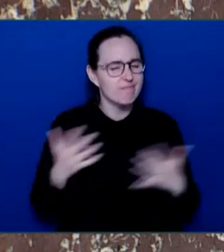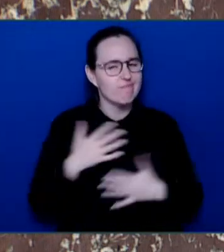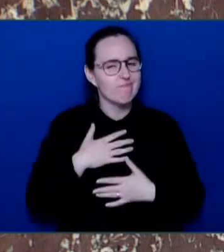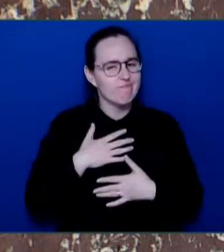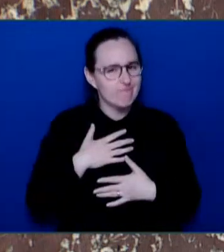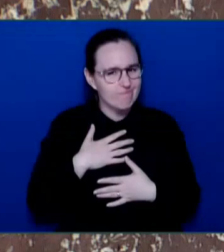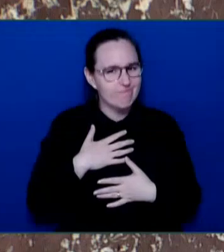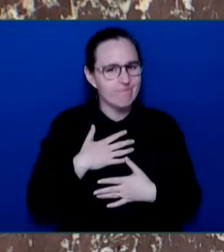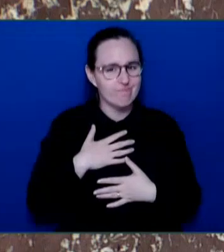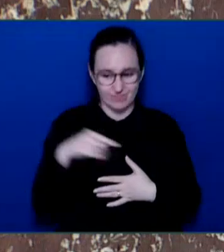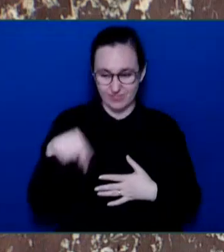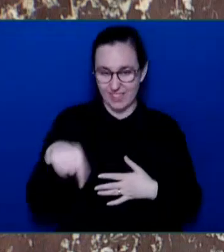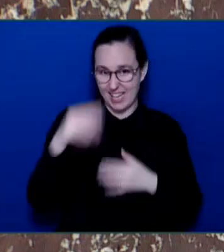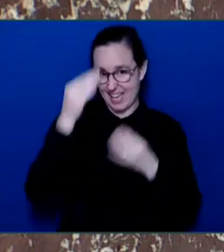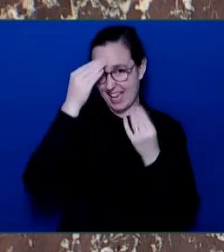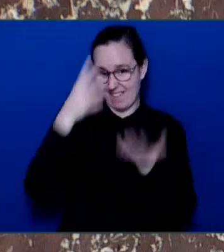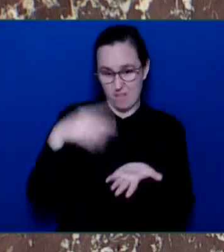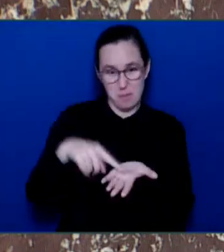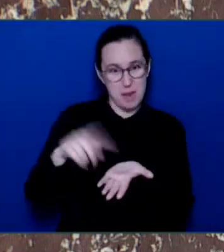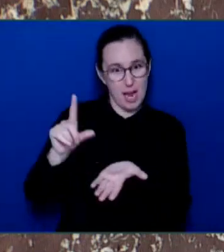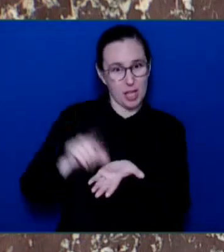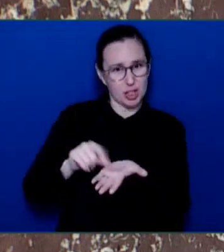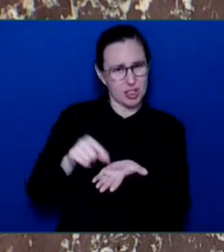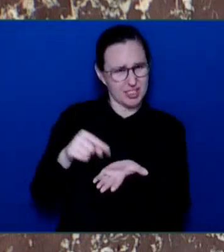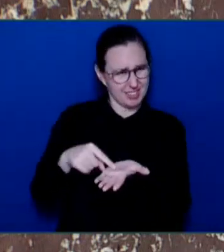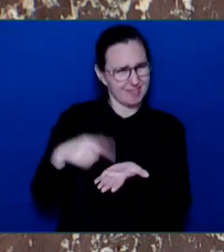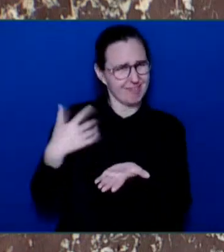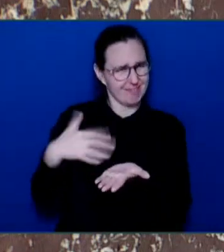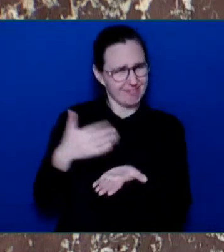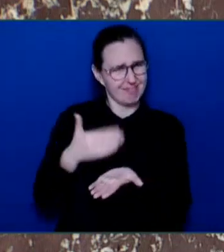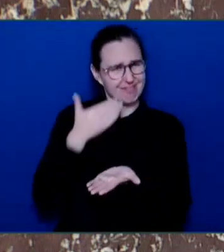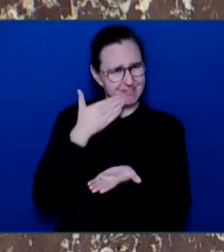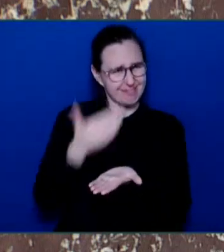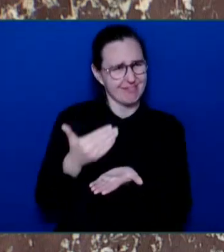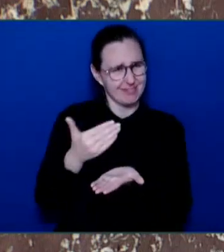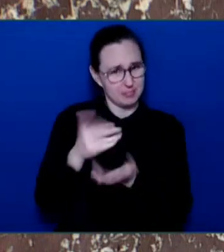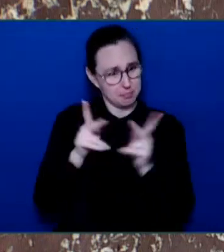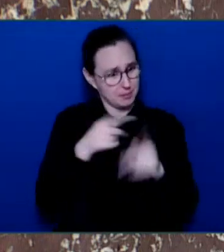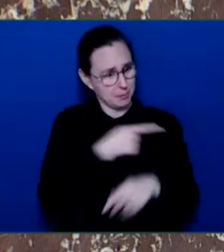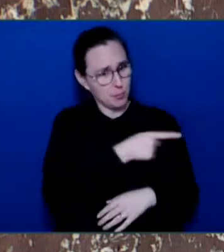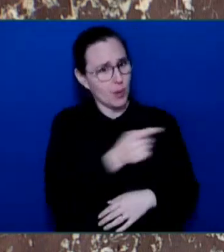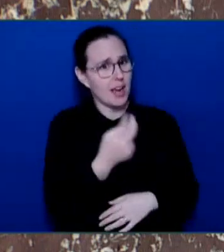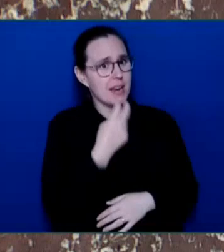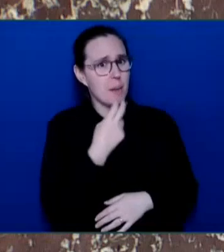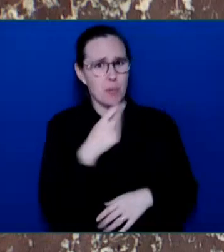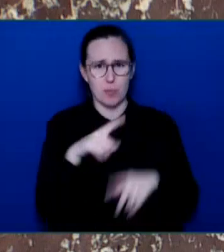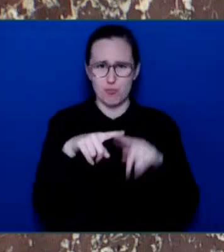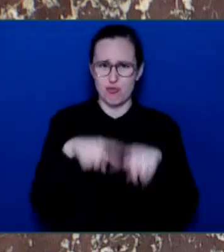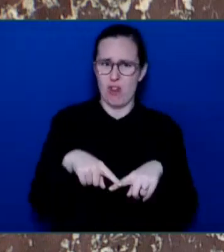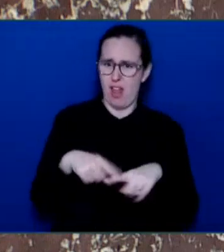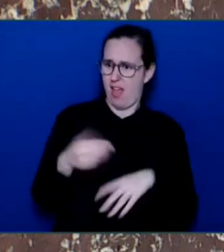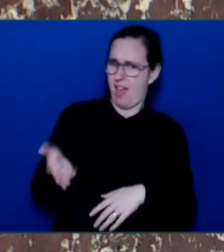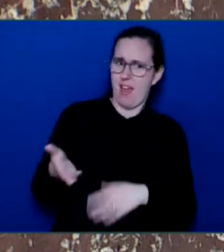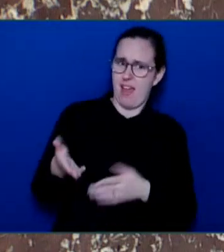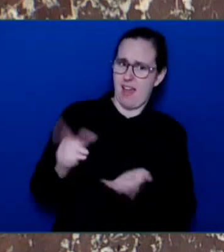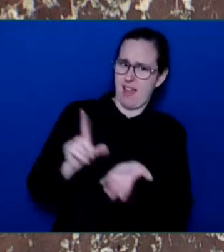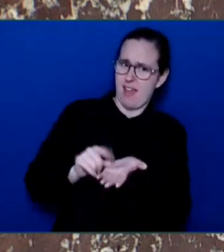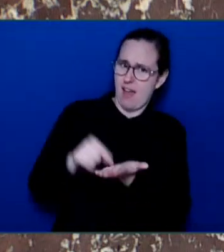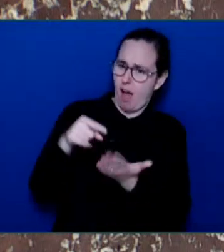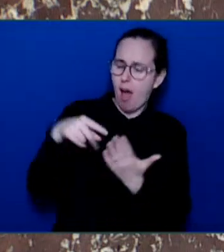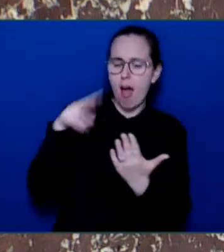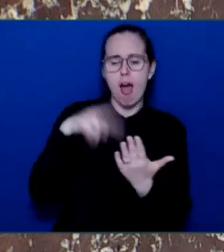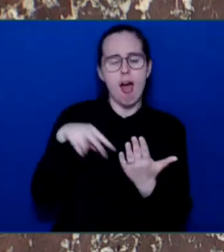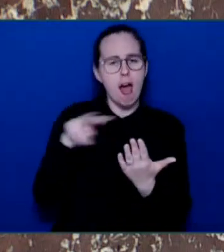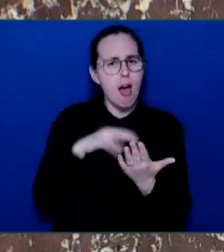matter to the residents, especially at a local level, because the more provincial-wide and national publications like a Sun or a